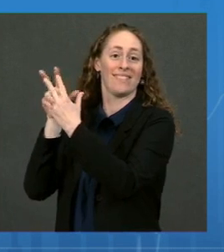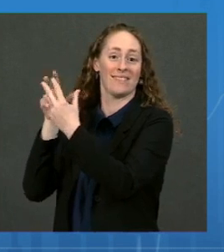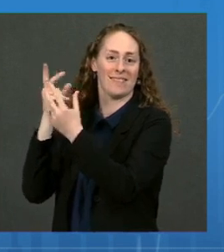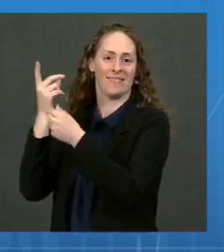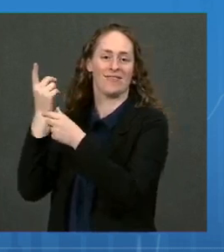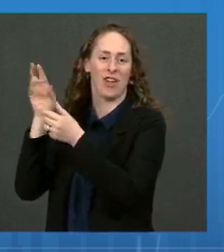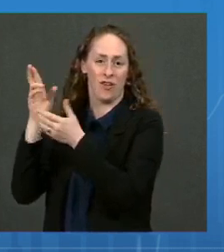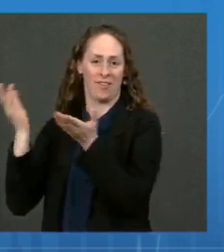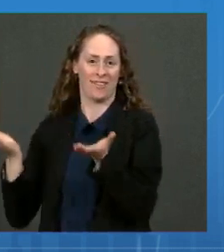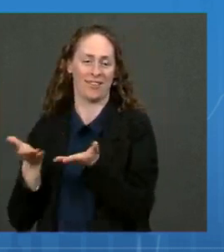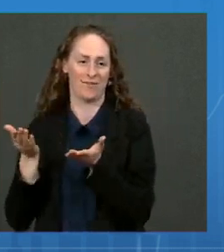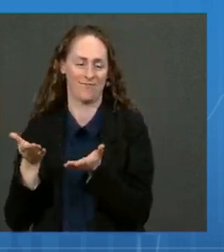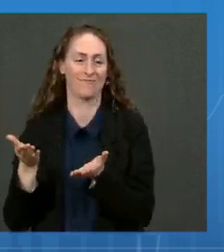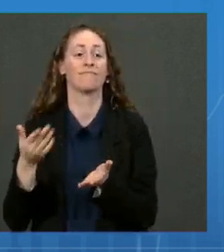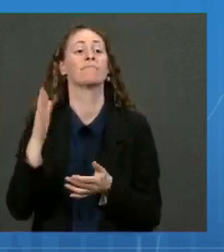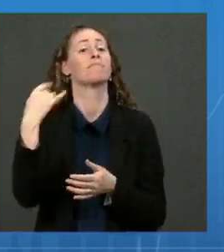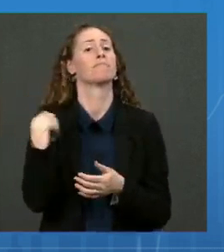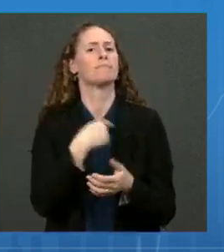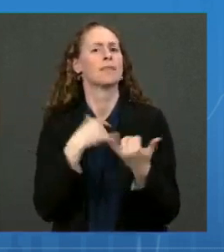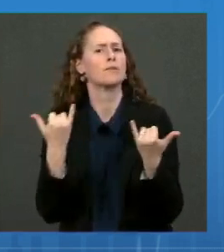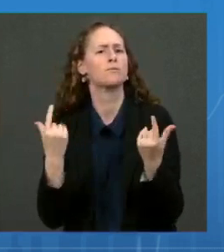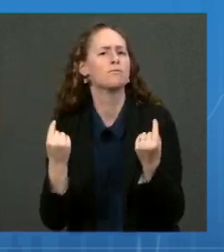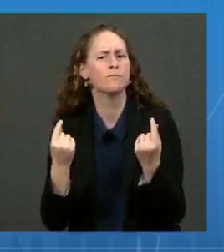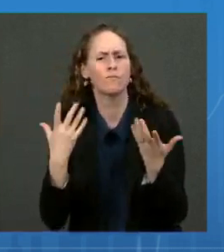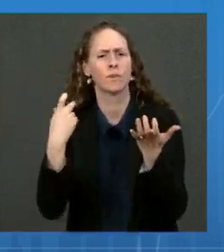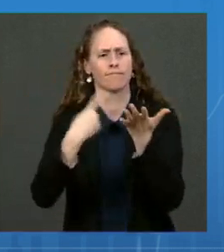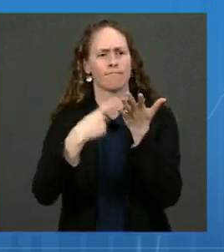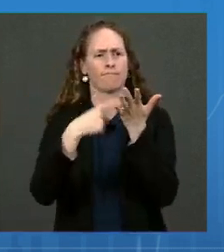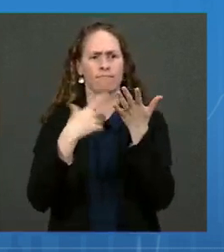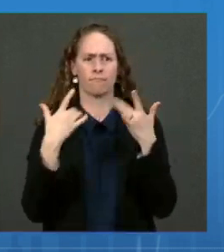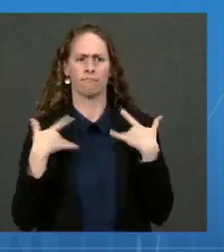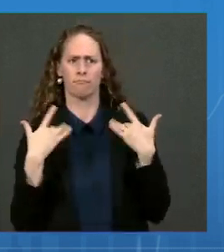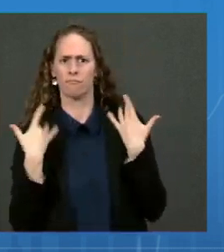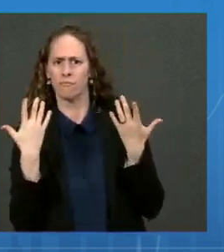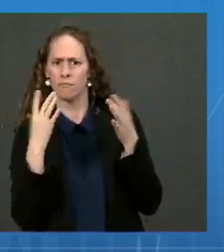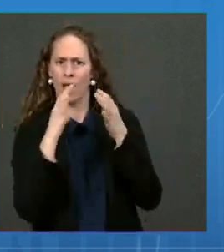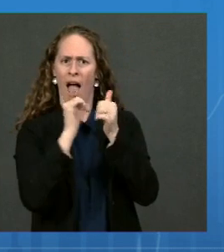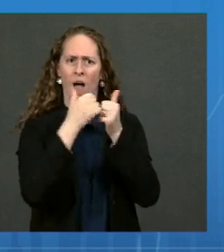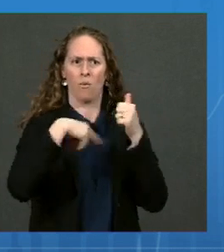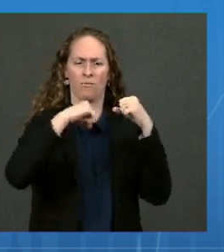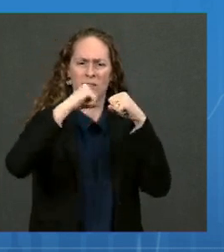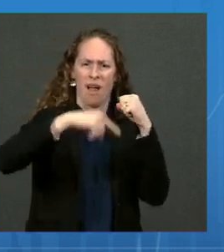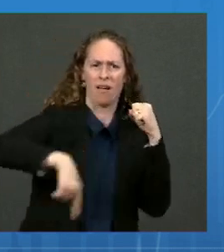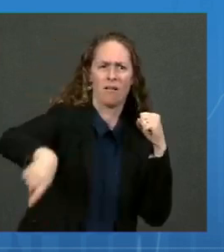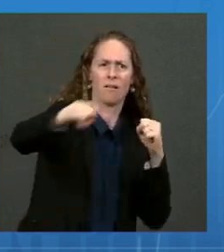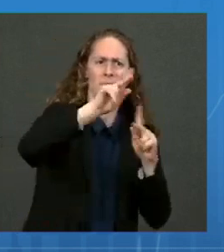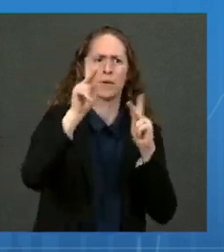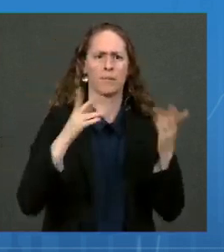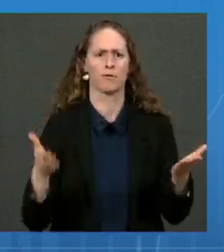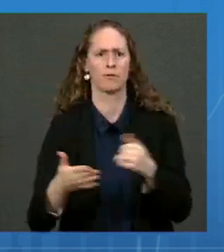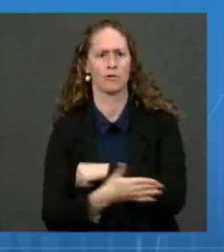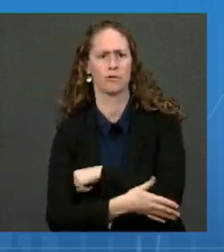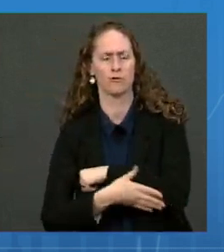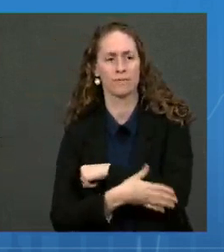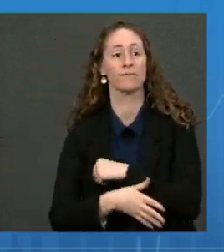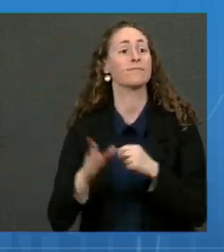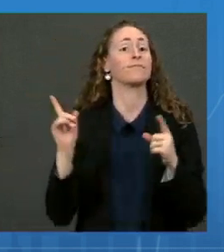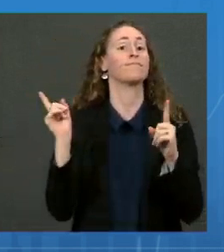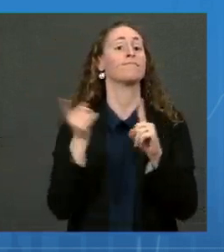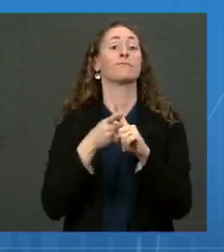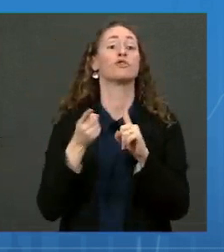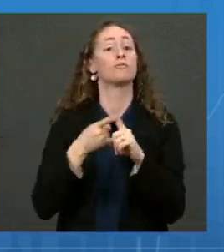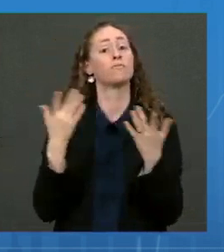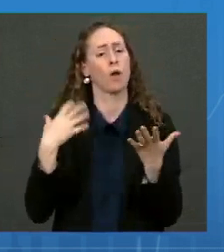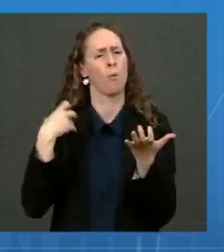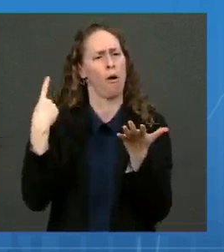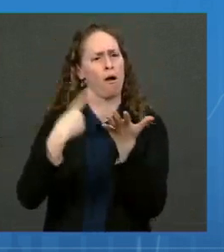provide an update on our efforts to protect more Americans by getting more shots in arms, starting with vaccinating the